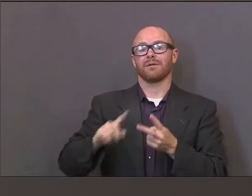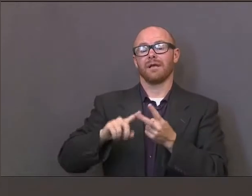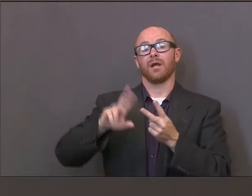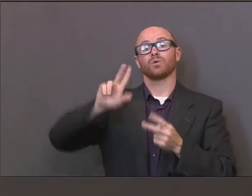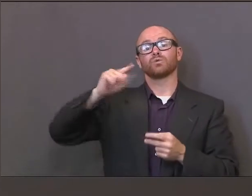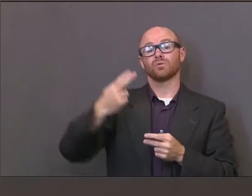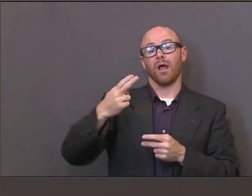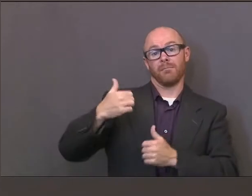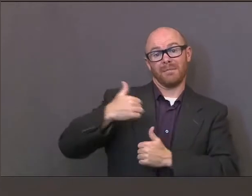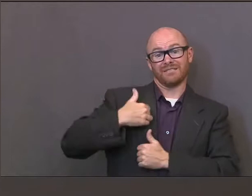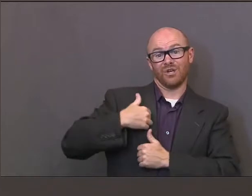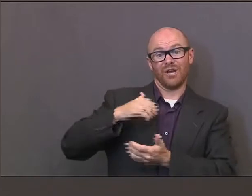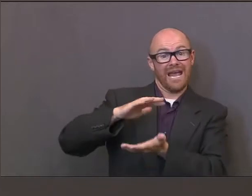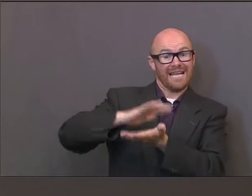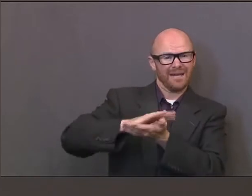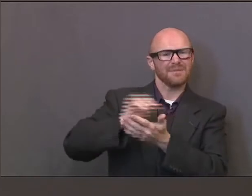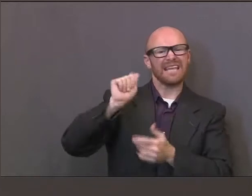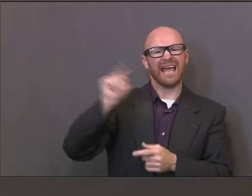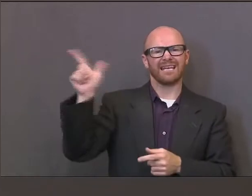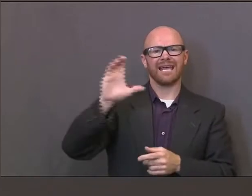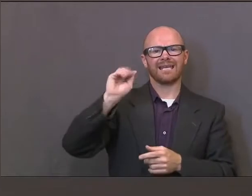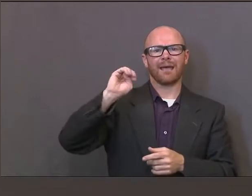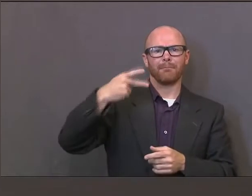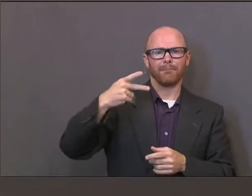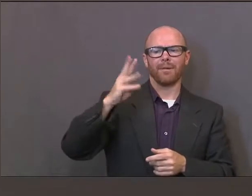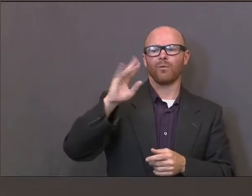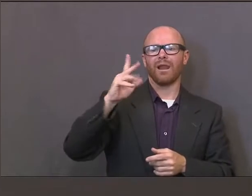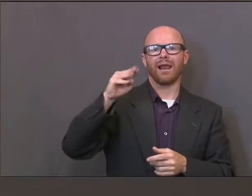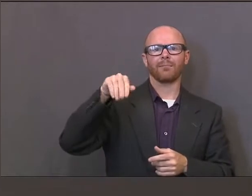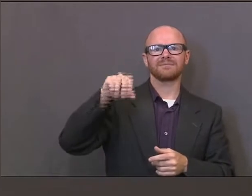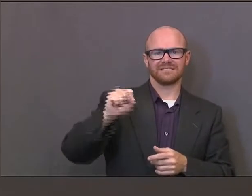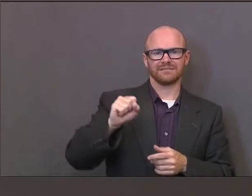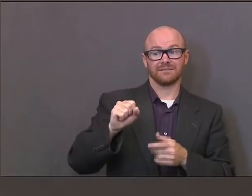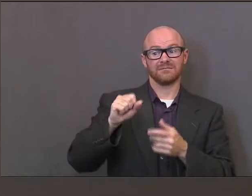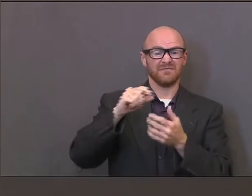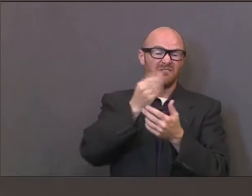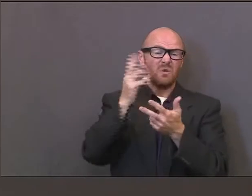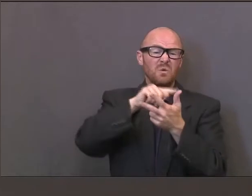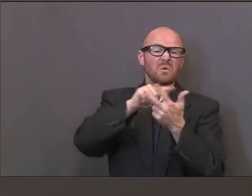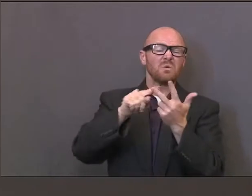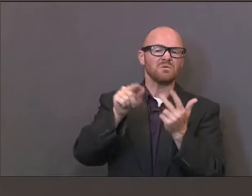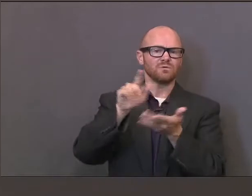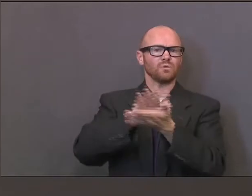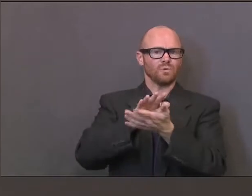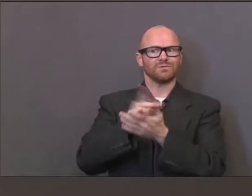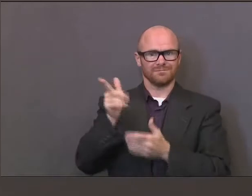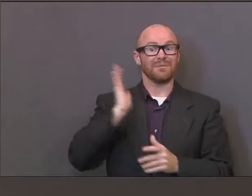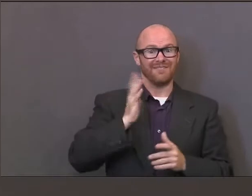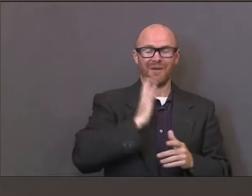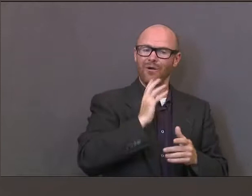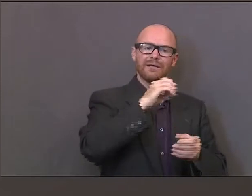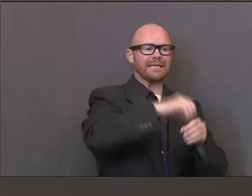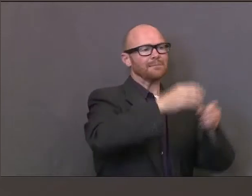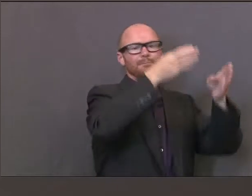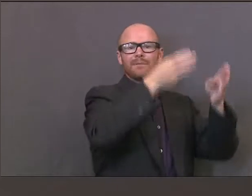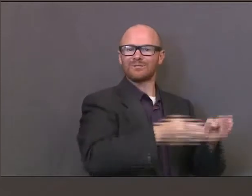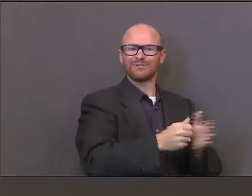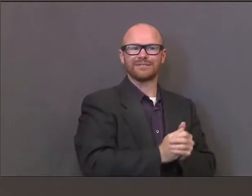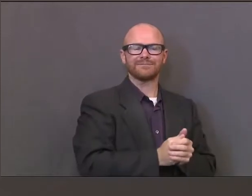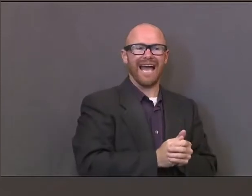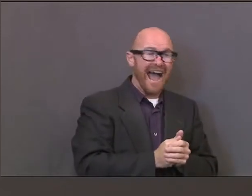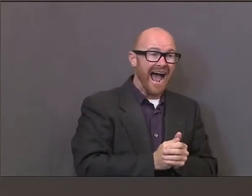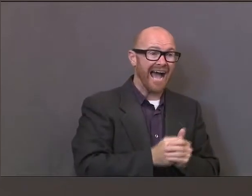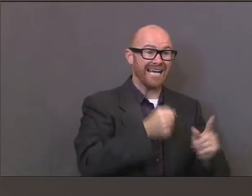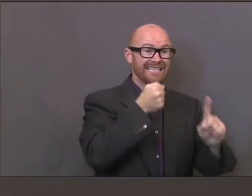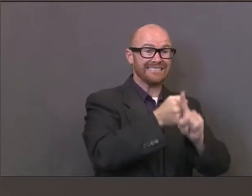Military Academy at Camp Williams are a few of the schools that have altered their learning plan in response to the cases that have come